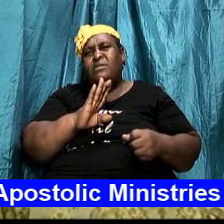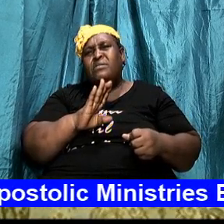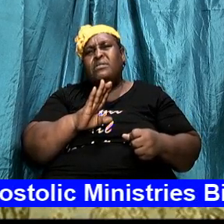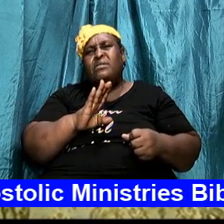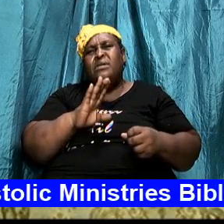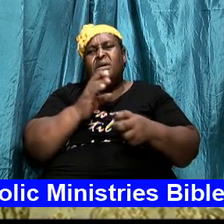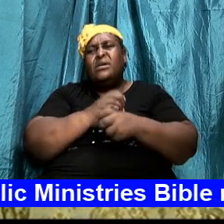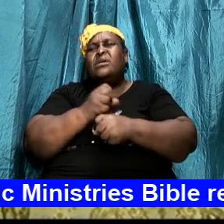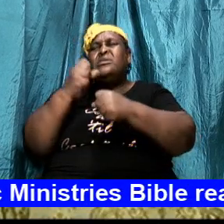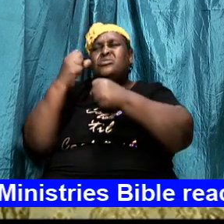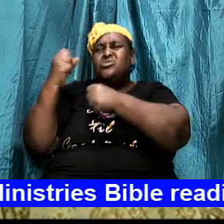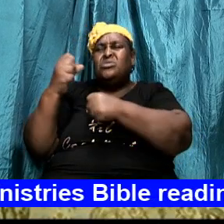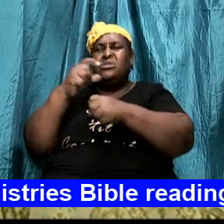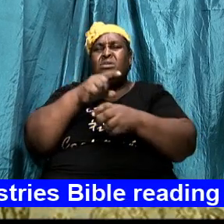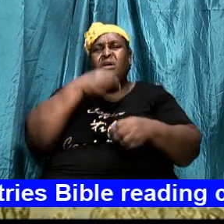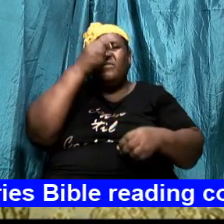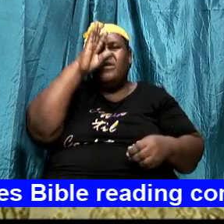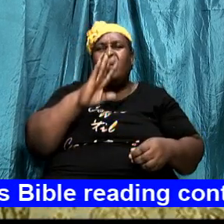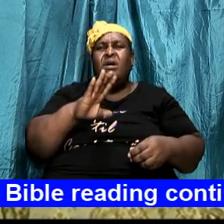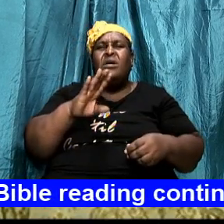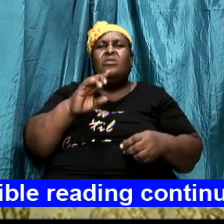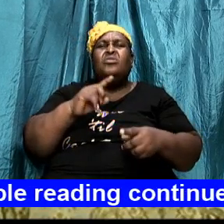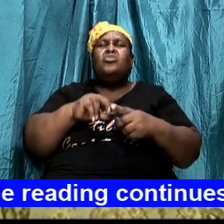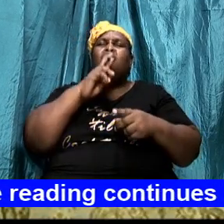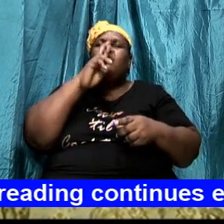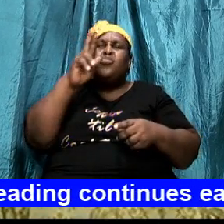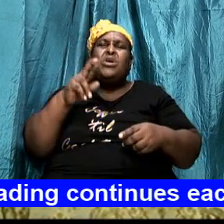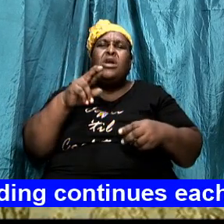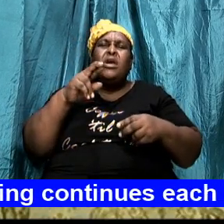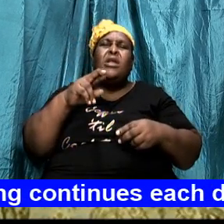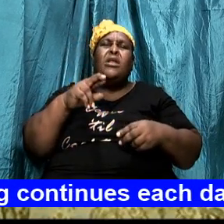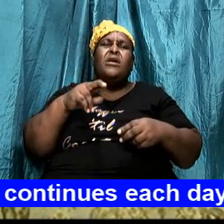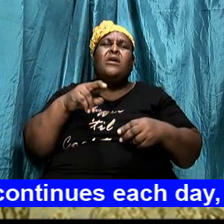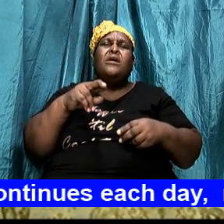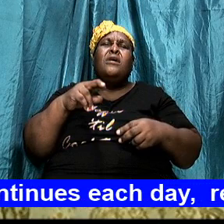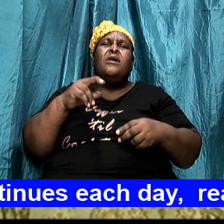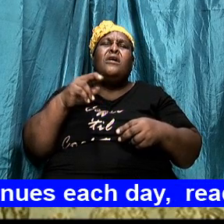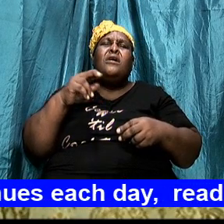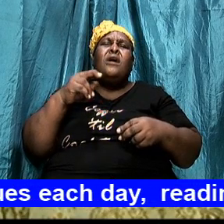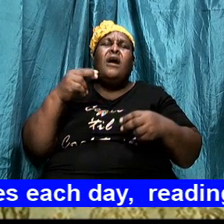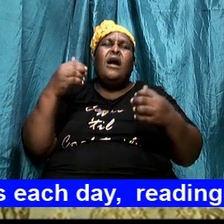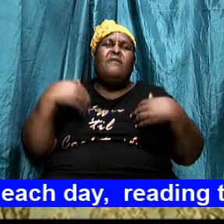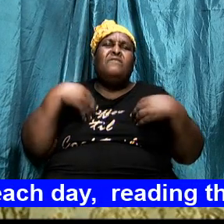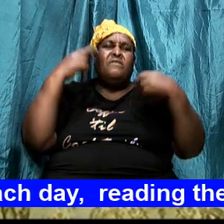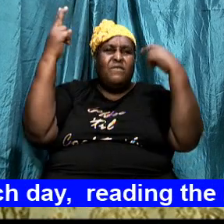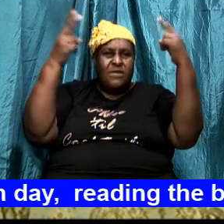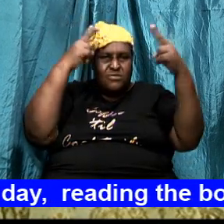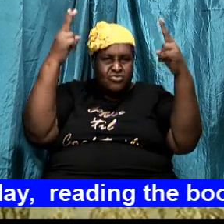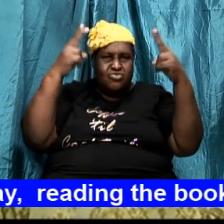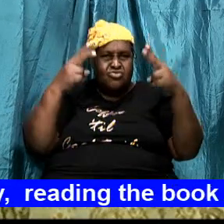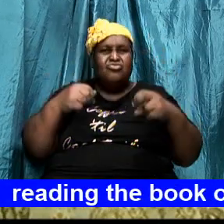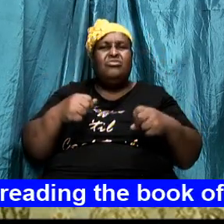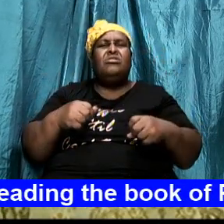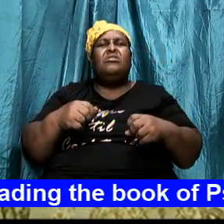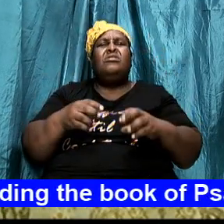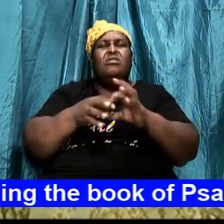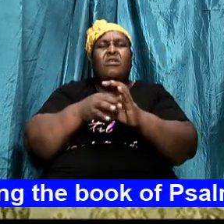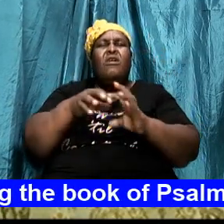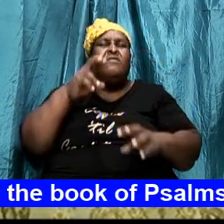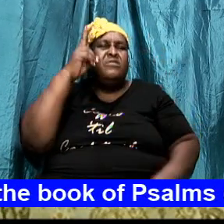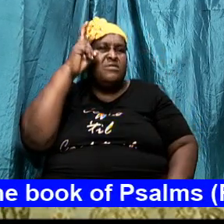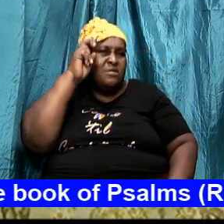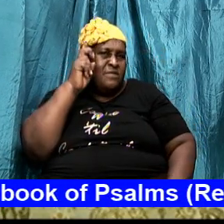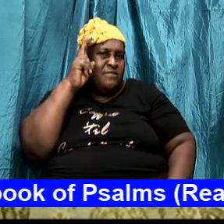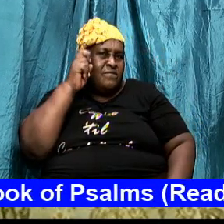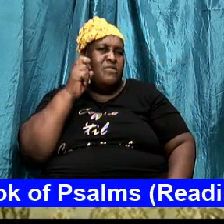overcome the adversary. You and I cannot do it by ourselves. As we get down in the